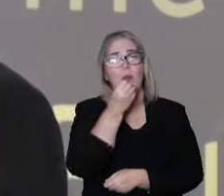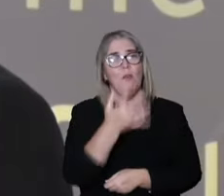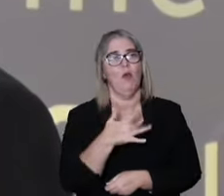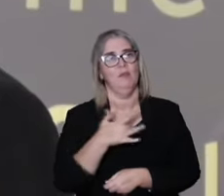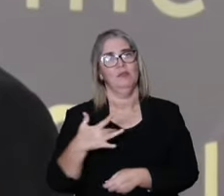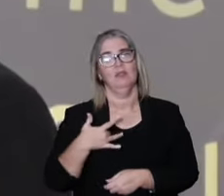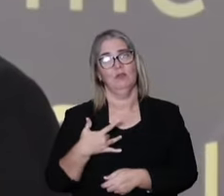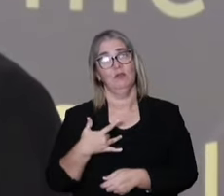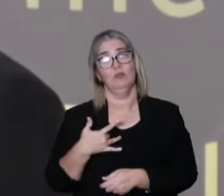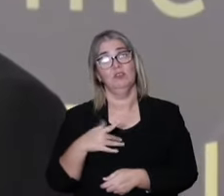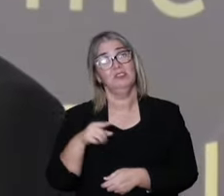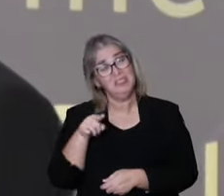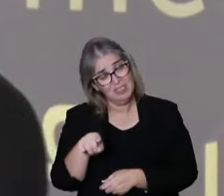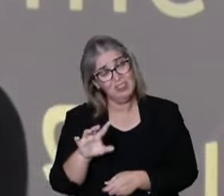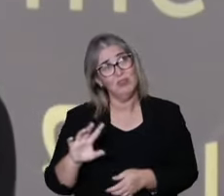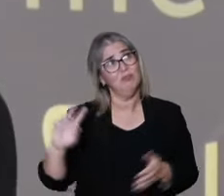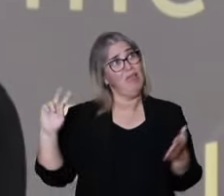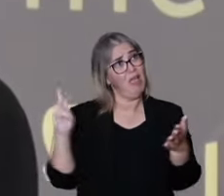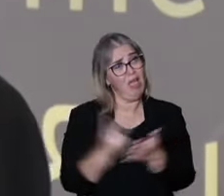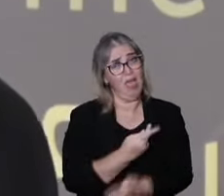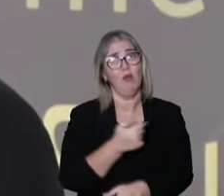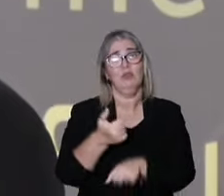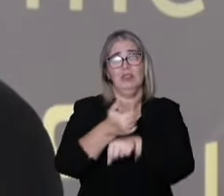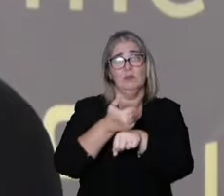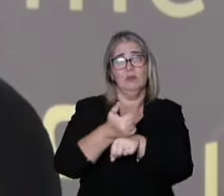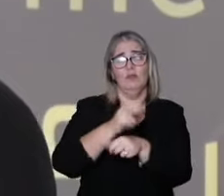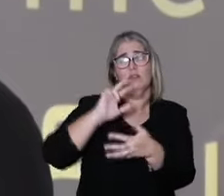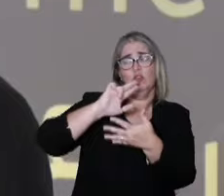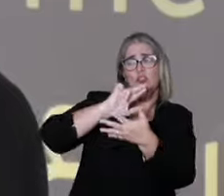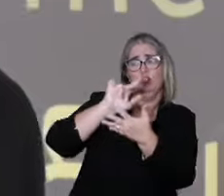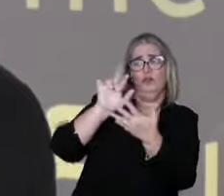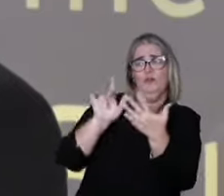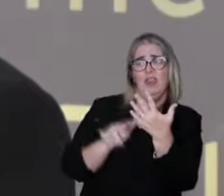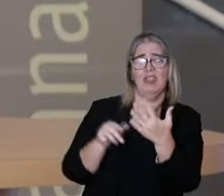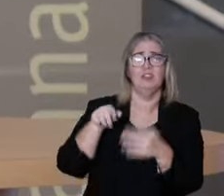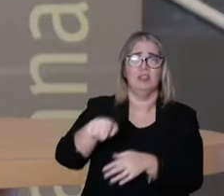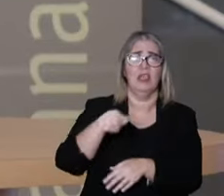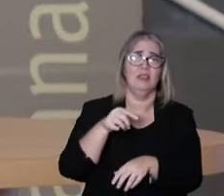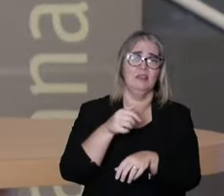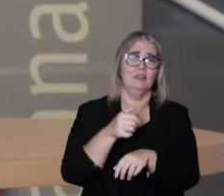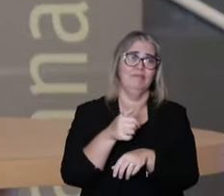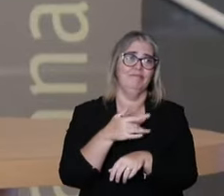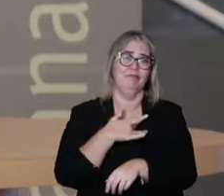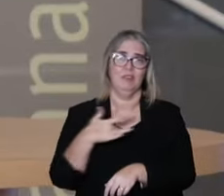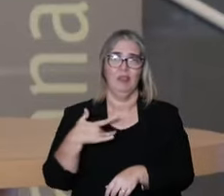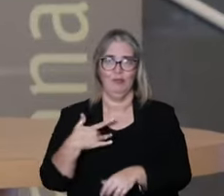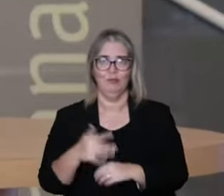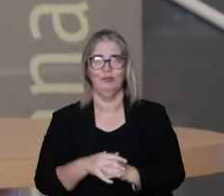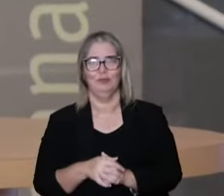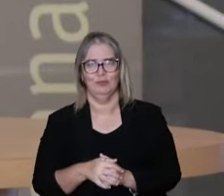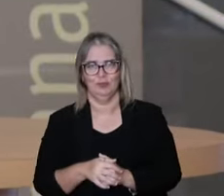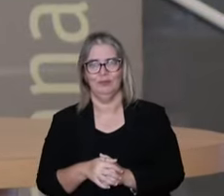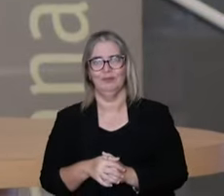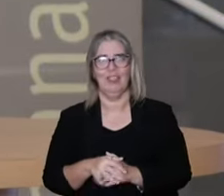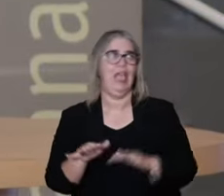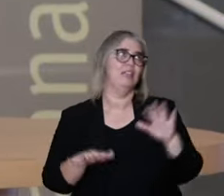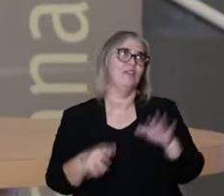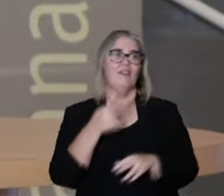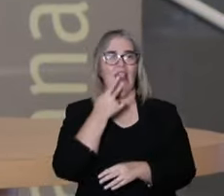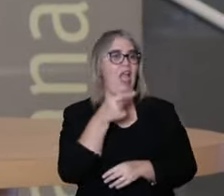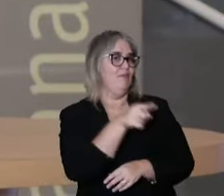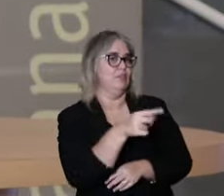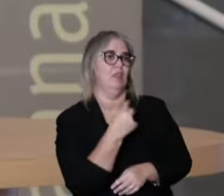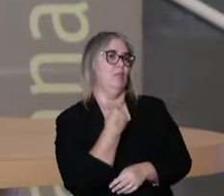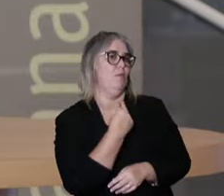that's not good for health. And it happens in different professions and other professions besides the medicine try to do this too.